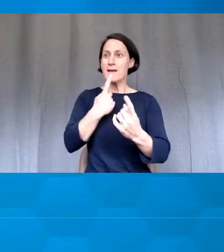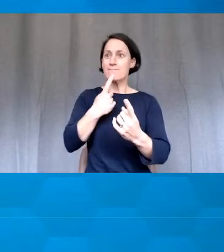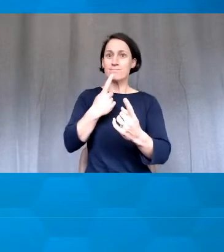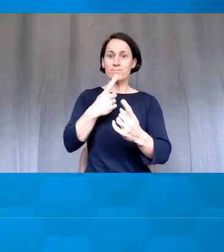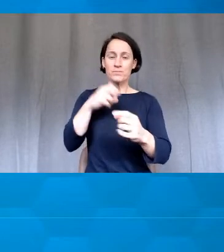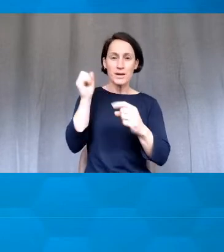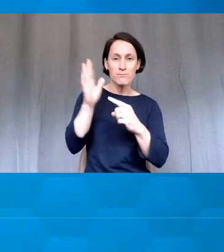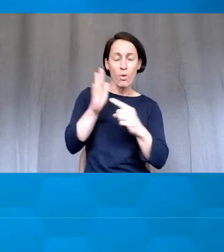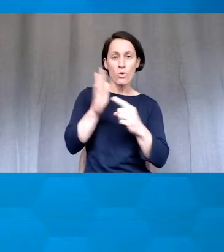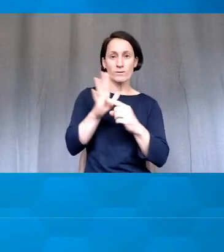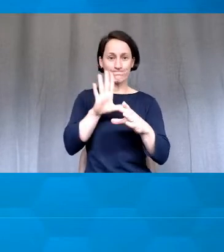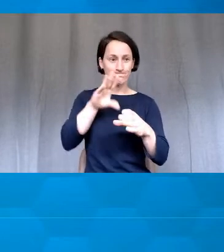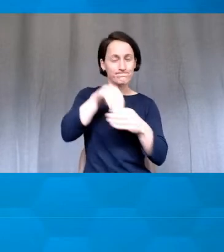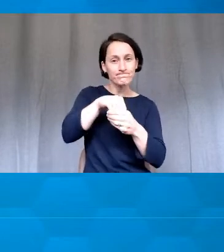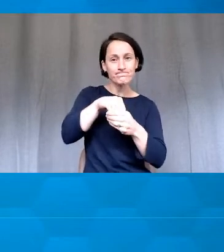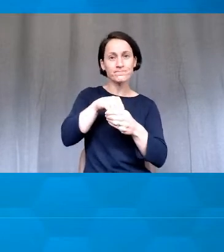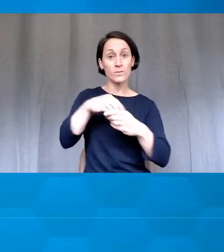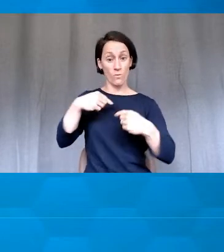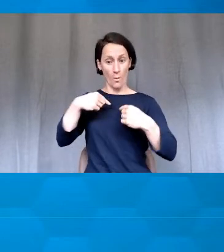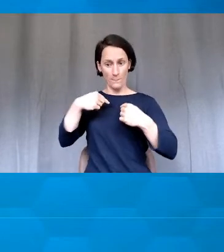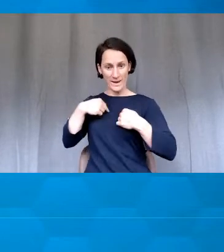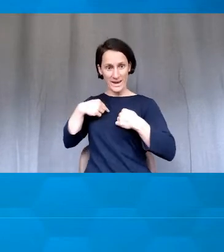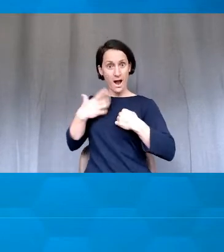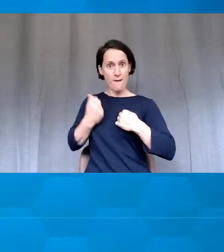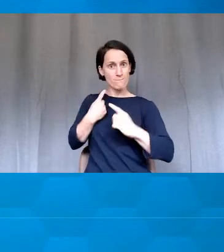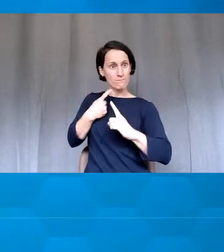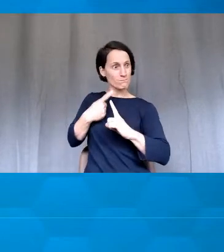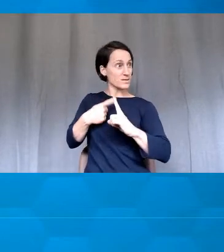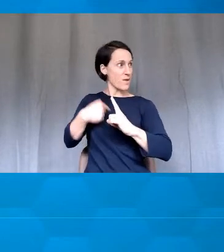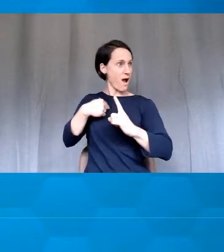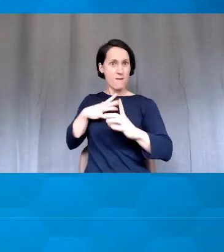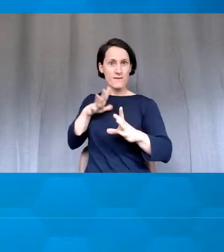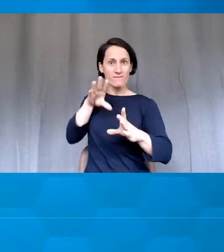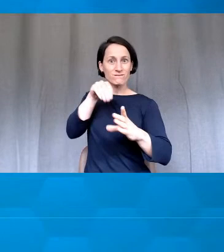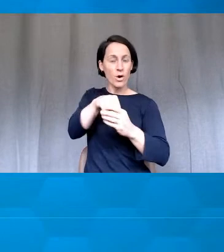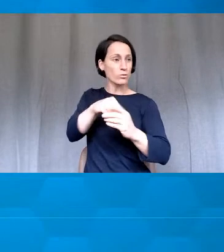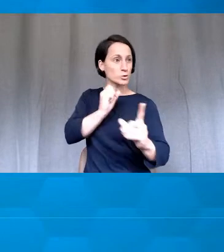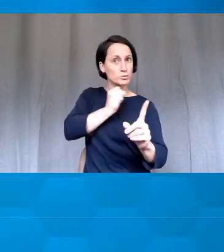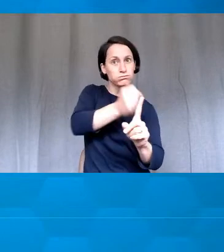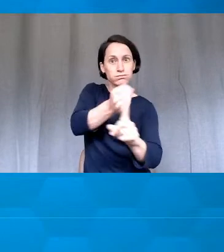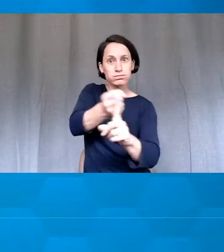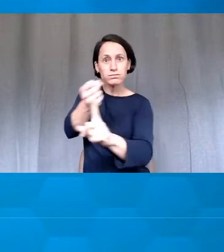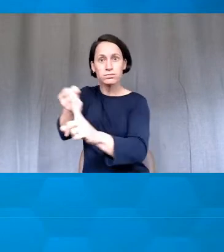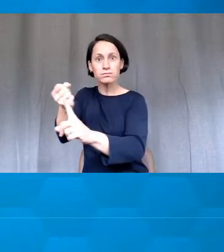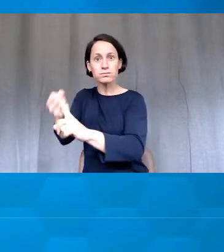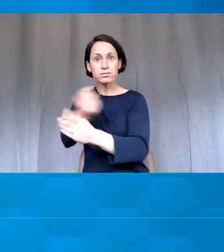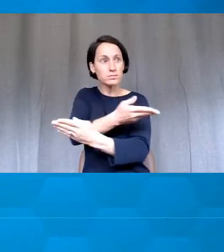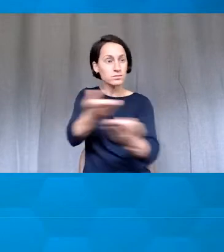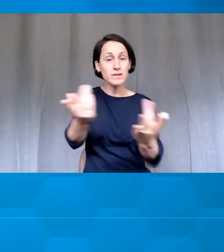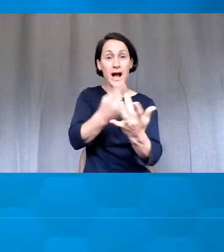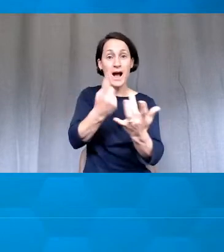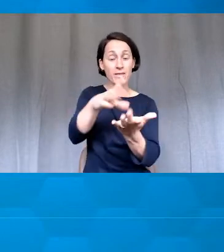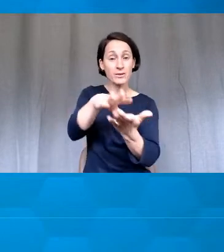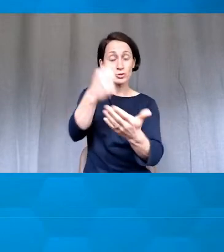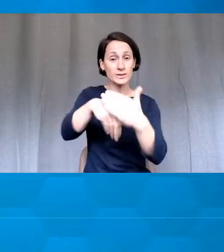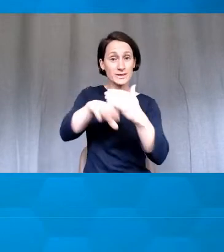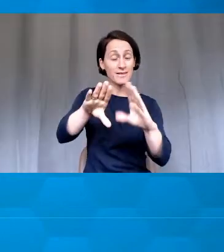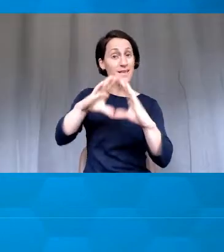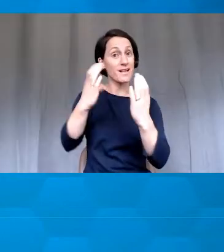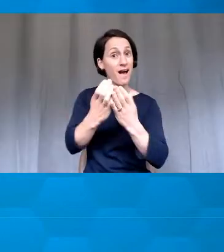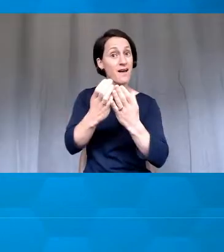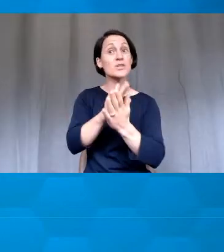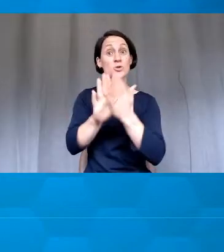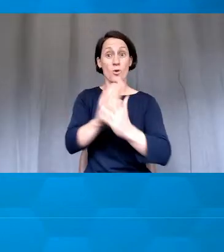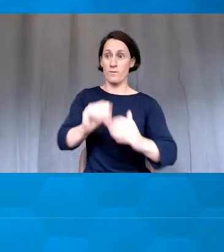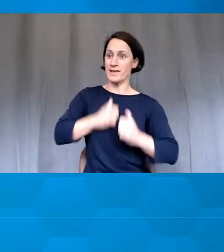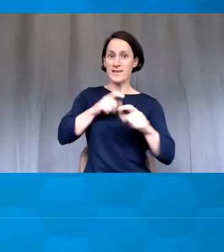having a positive impact on others and thereby contributing to the development of a supportive learning The context of the